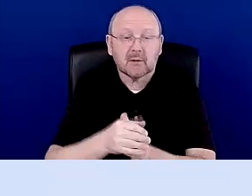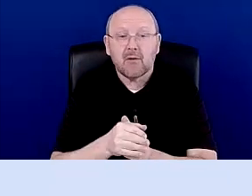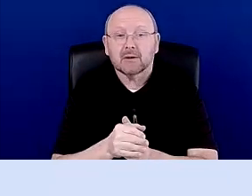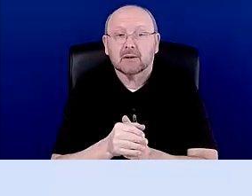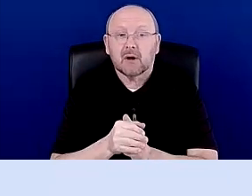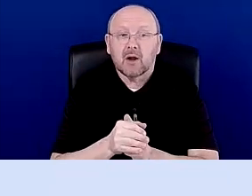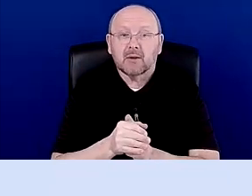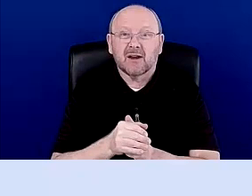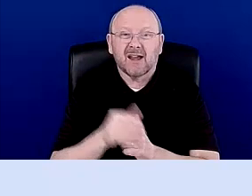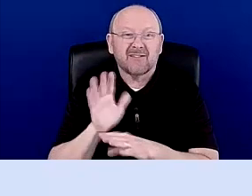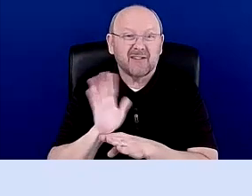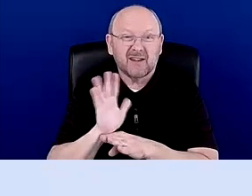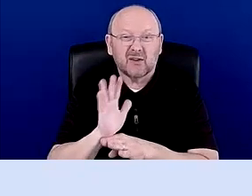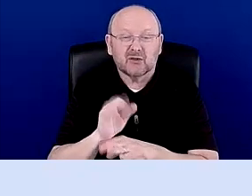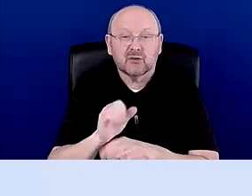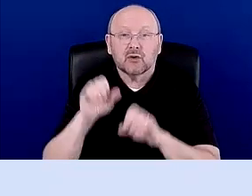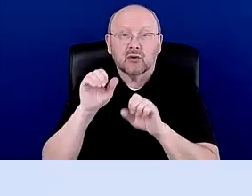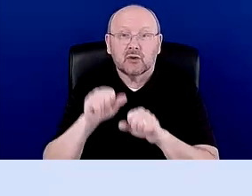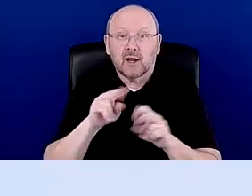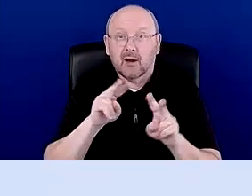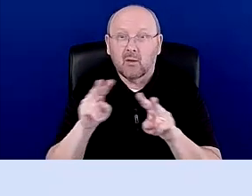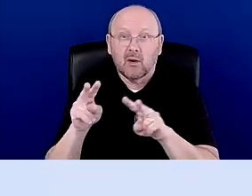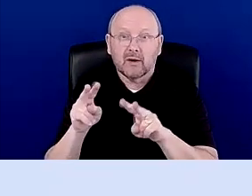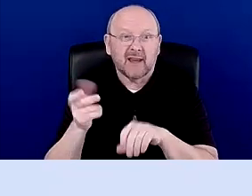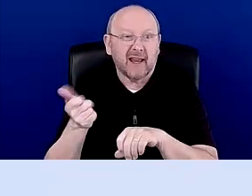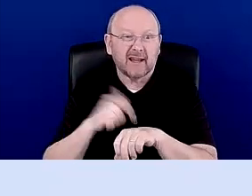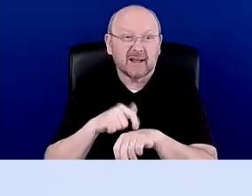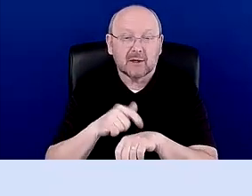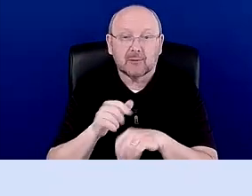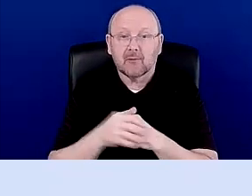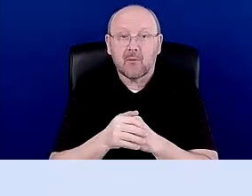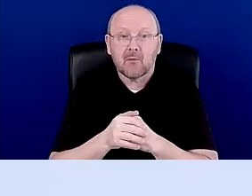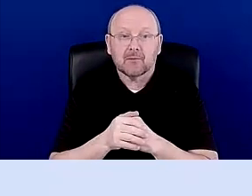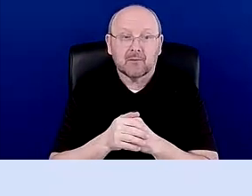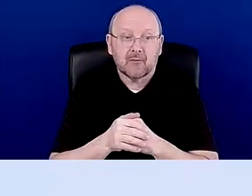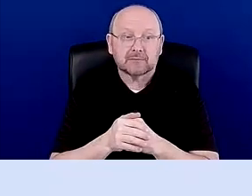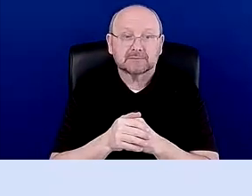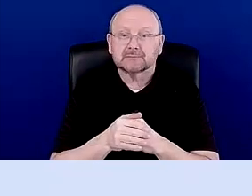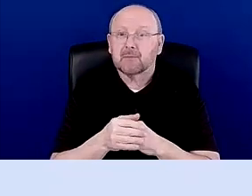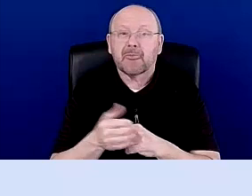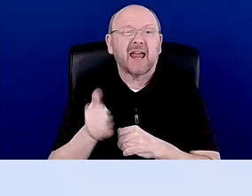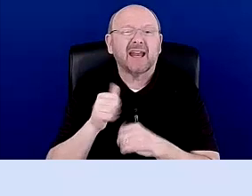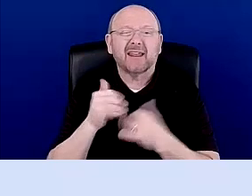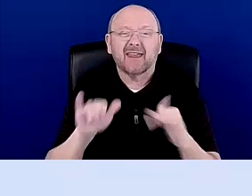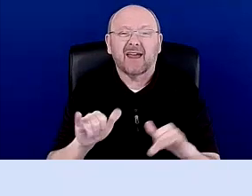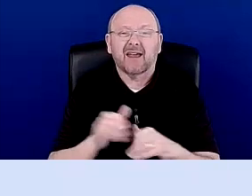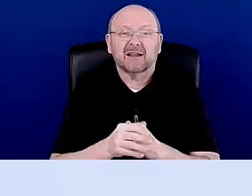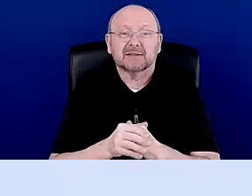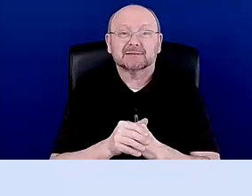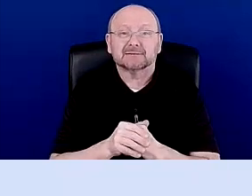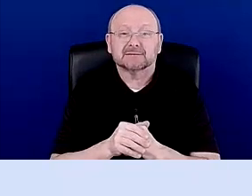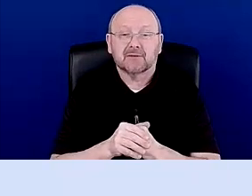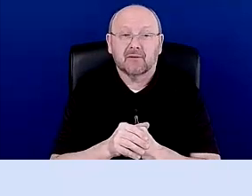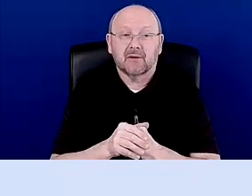um, you know, anything that's behind that paywall, all of that can be, uh, uh,